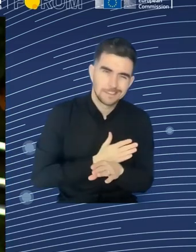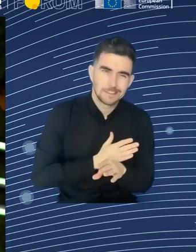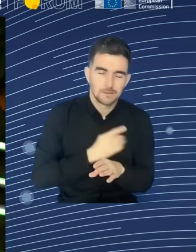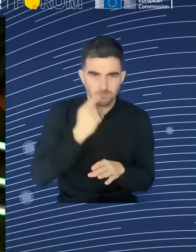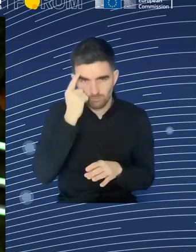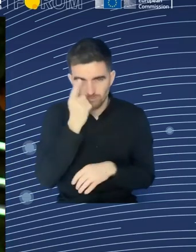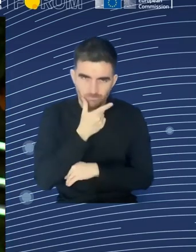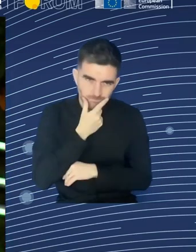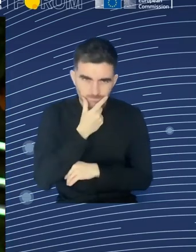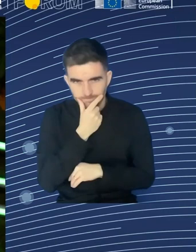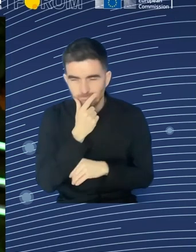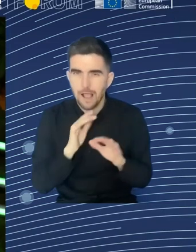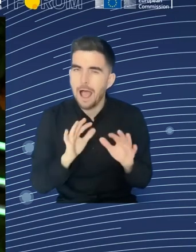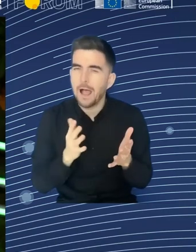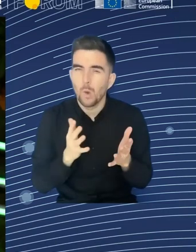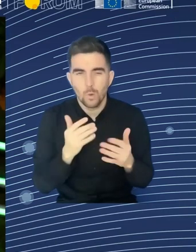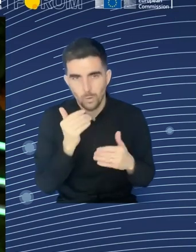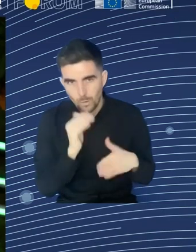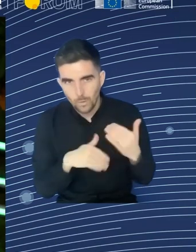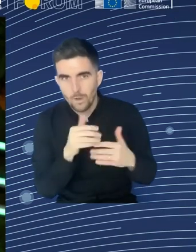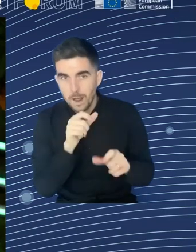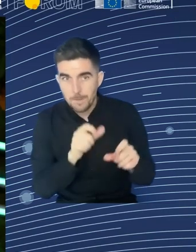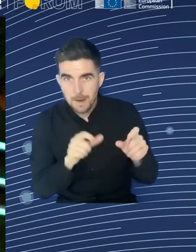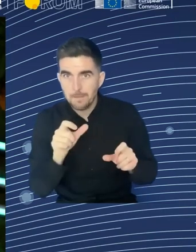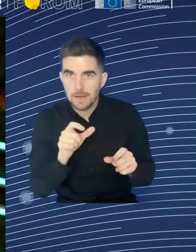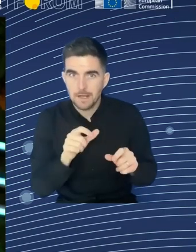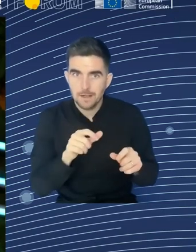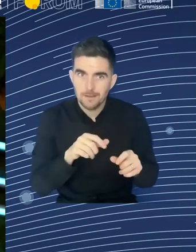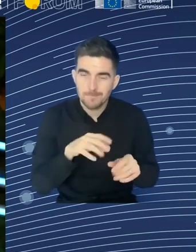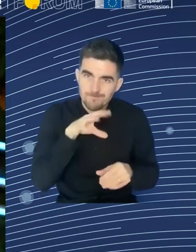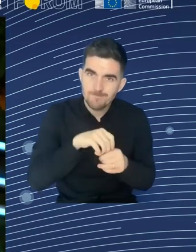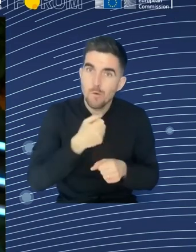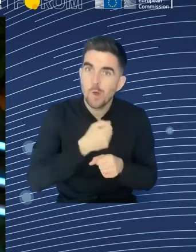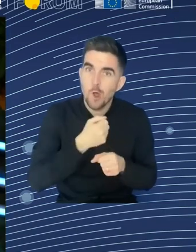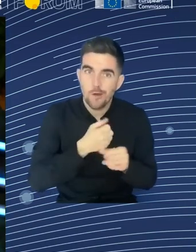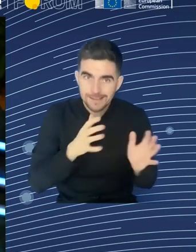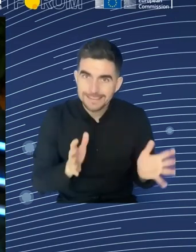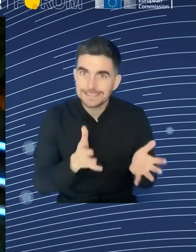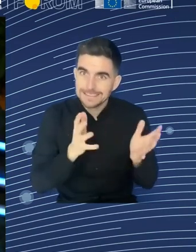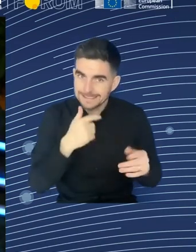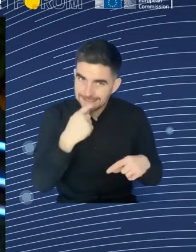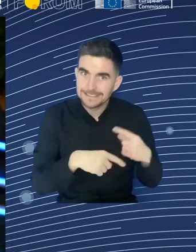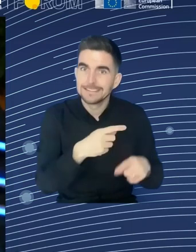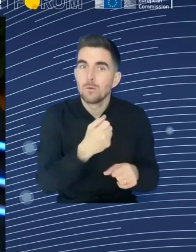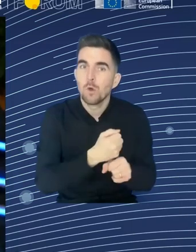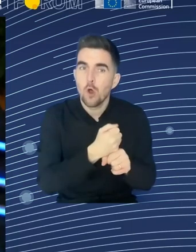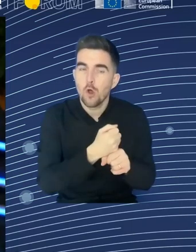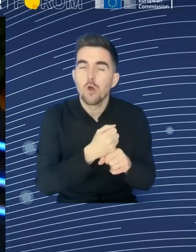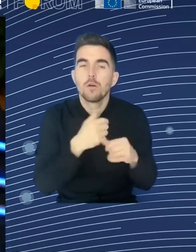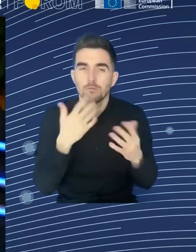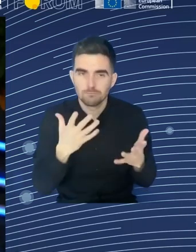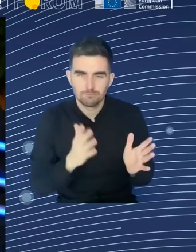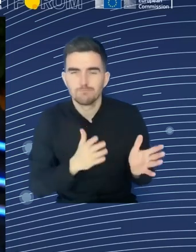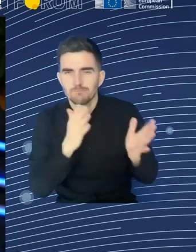develop themselves, they keep their skills, they develop new skills, but they also pay taxes and social security